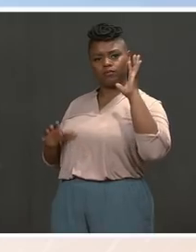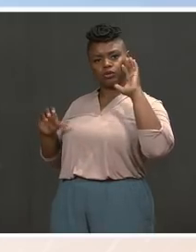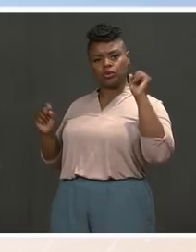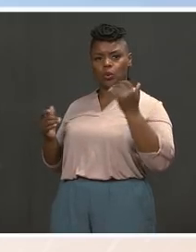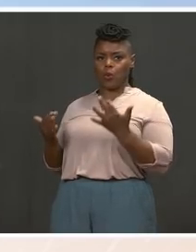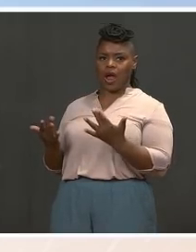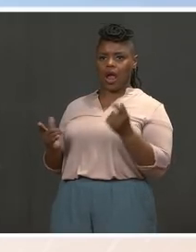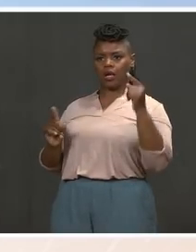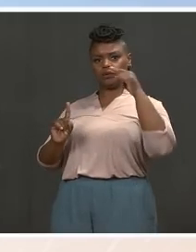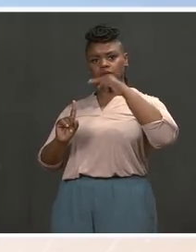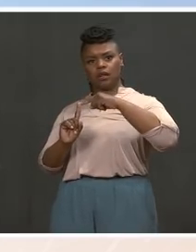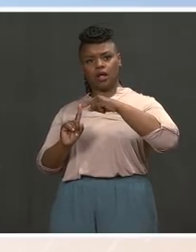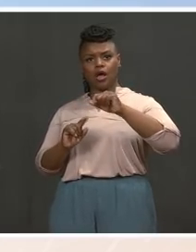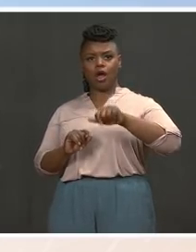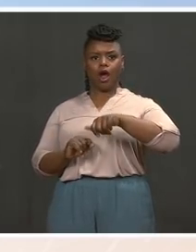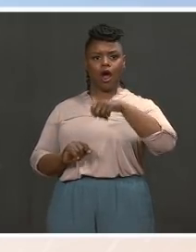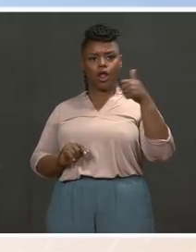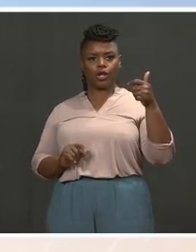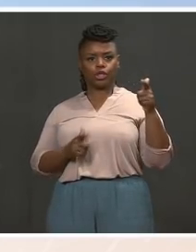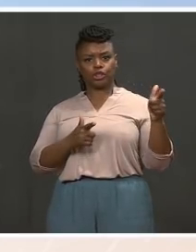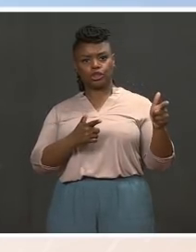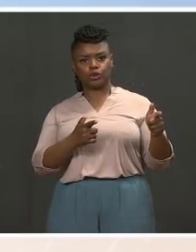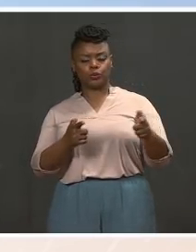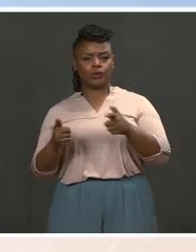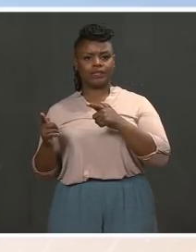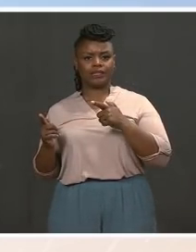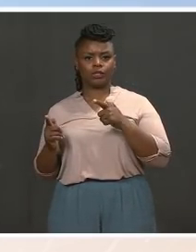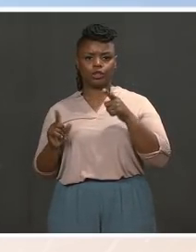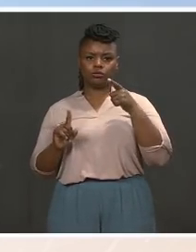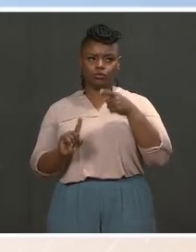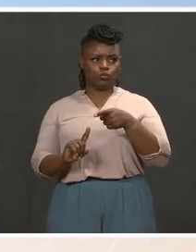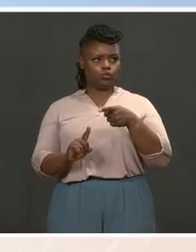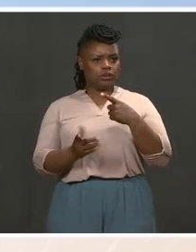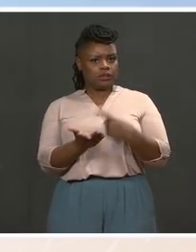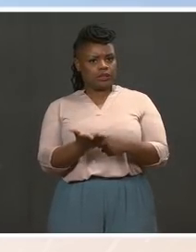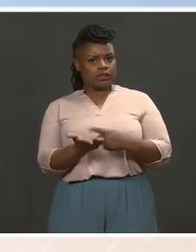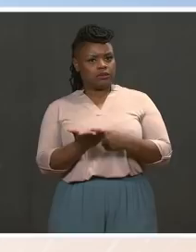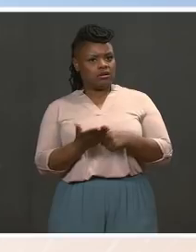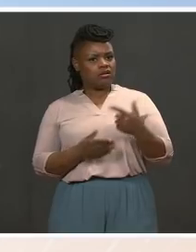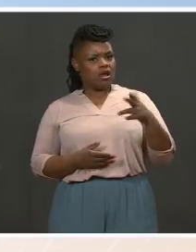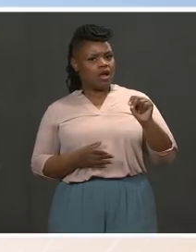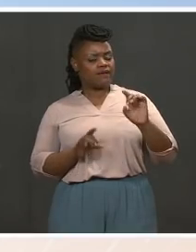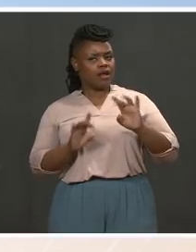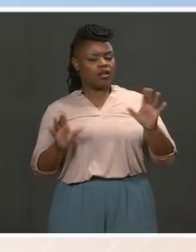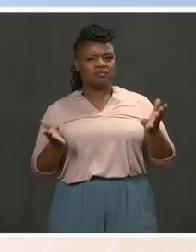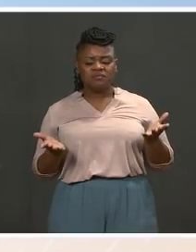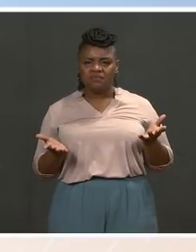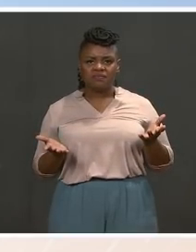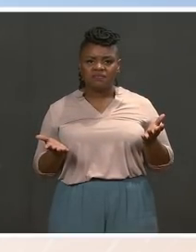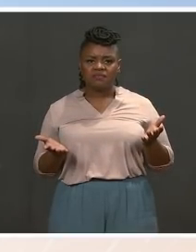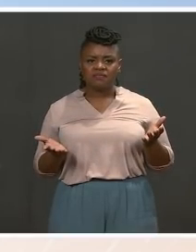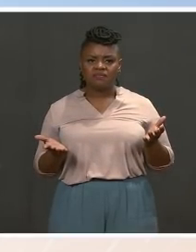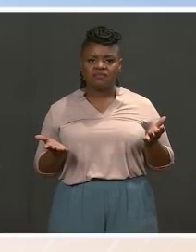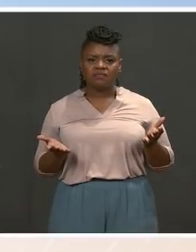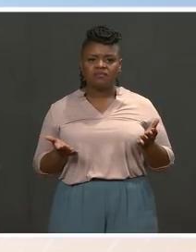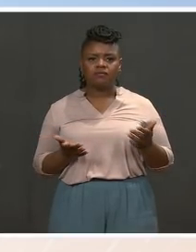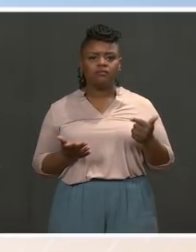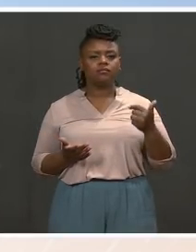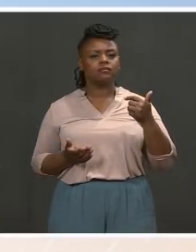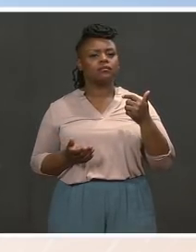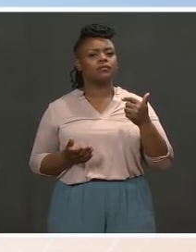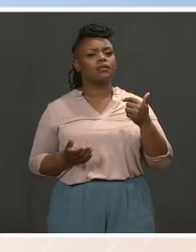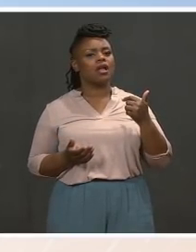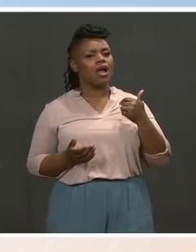until he addressed gun violence in America? MS. He actually addressed it. We put out a statement in his name on the anniversary of –